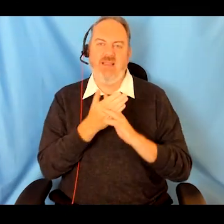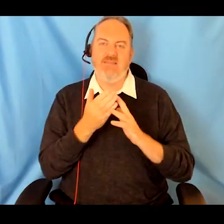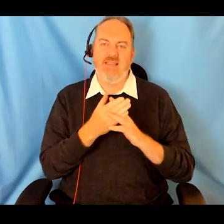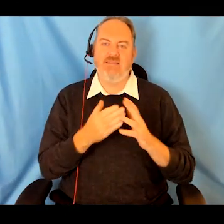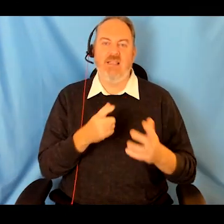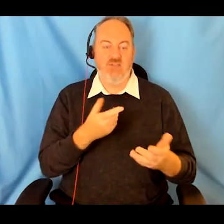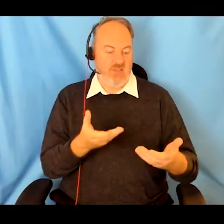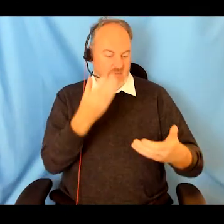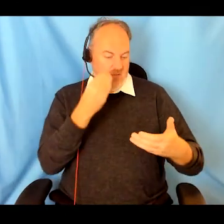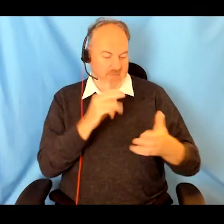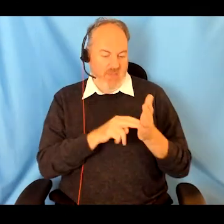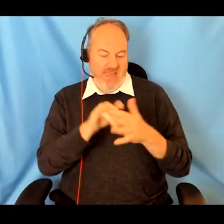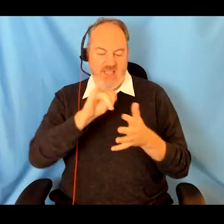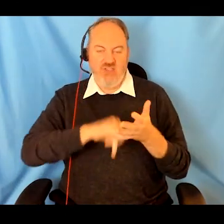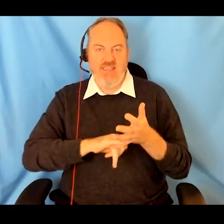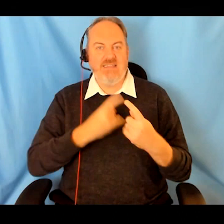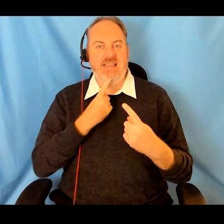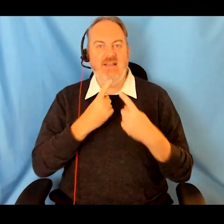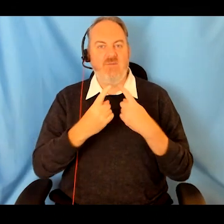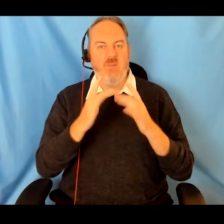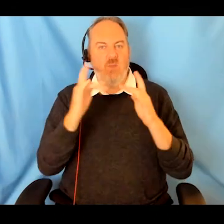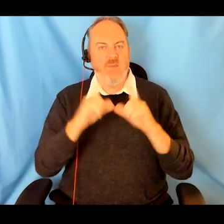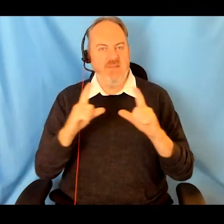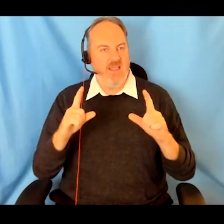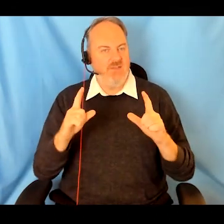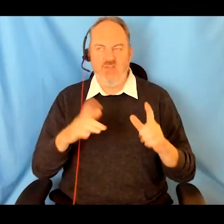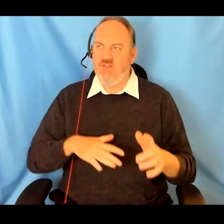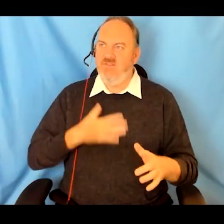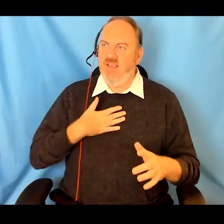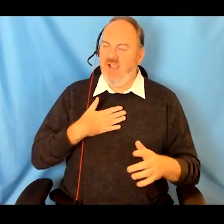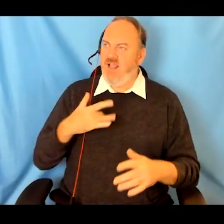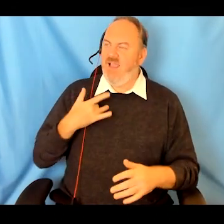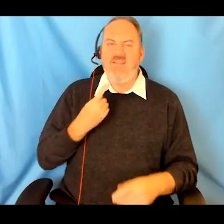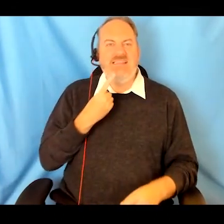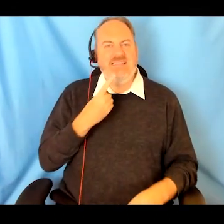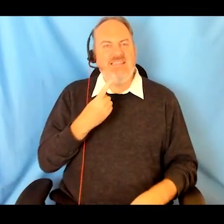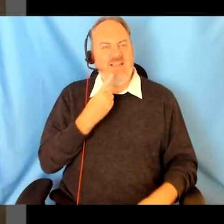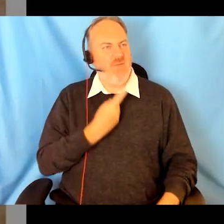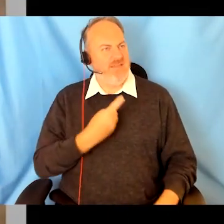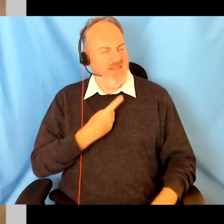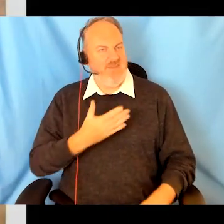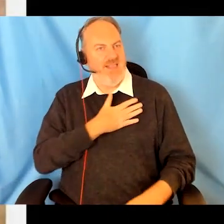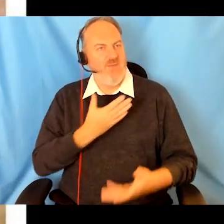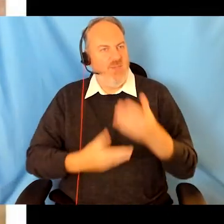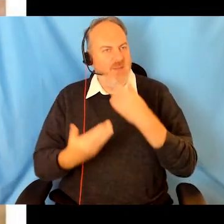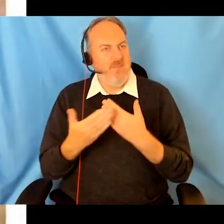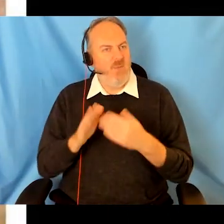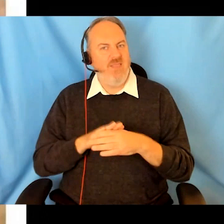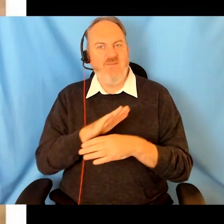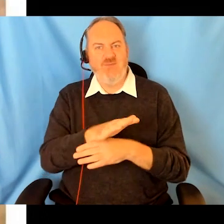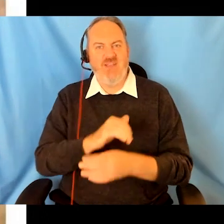now become aware of NHS Inform website. She said, life is now a little bit easier for me and I want to learn more.